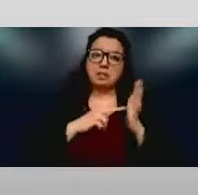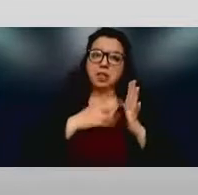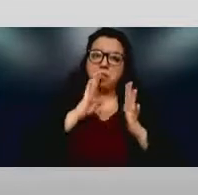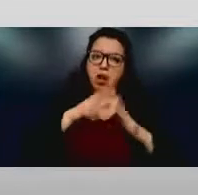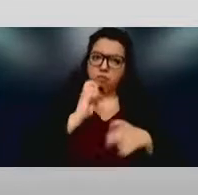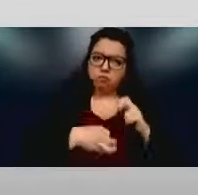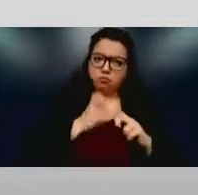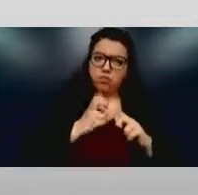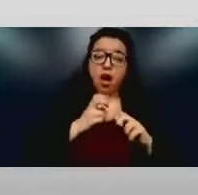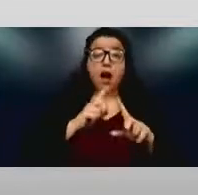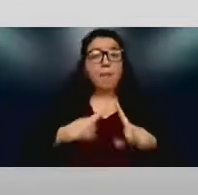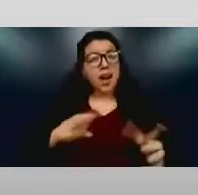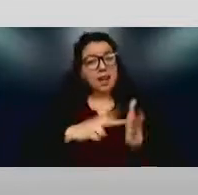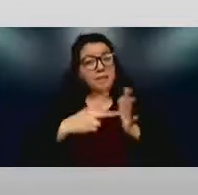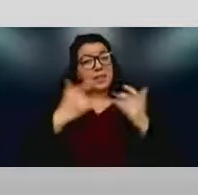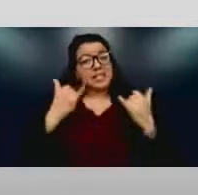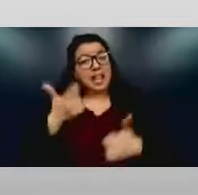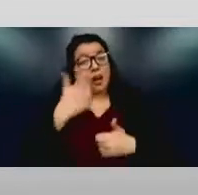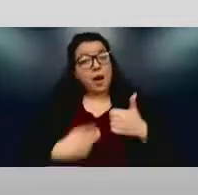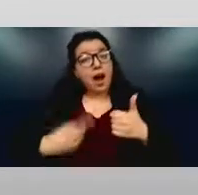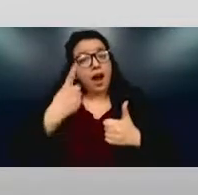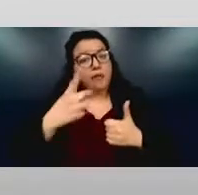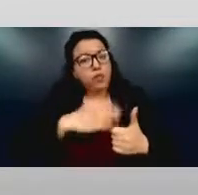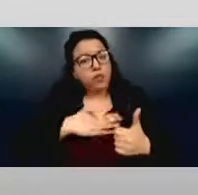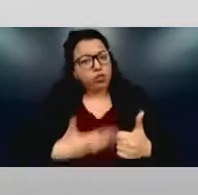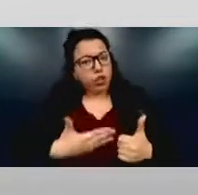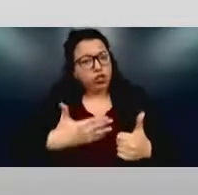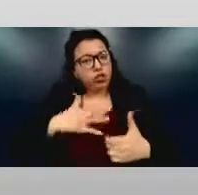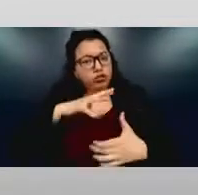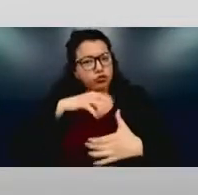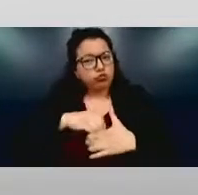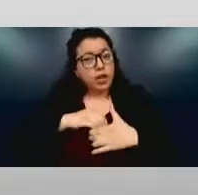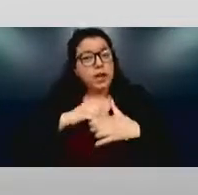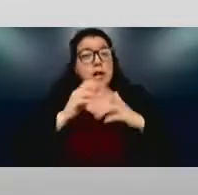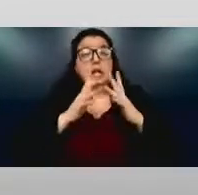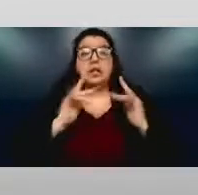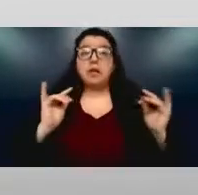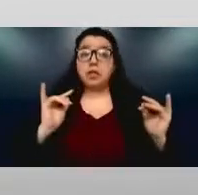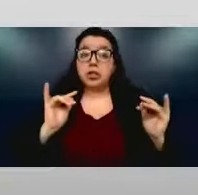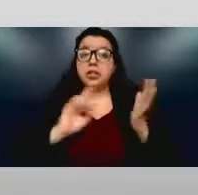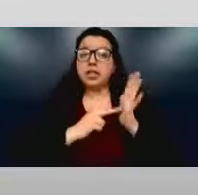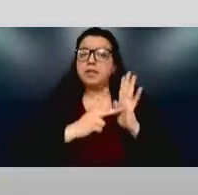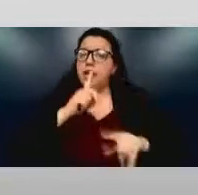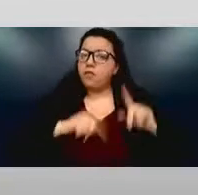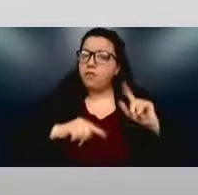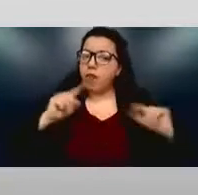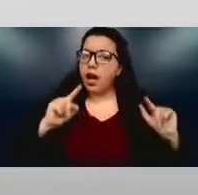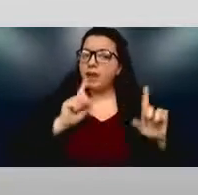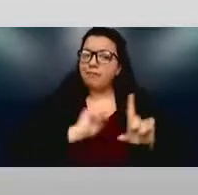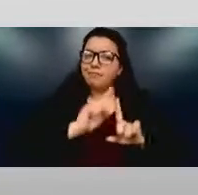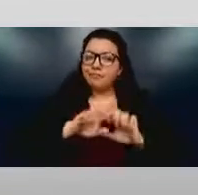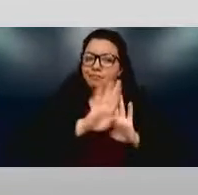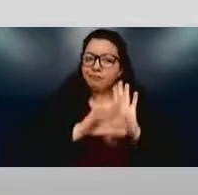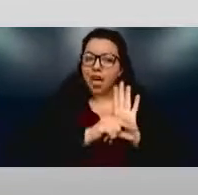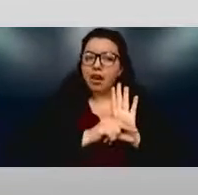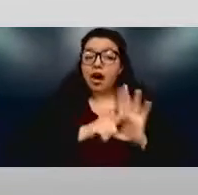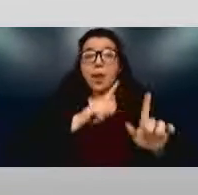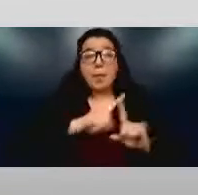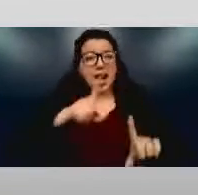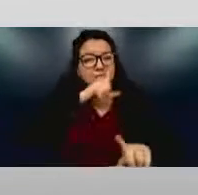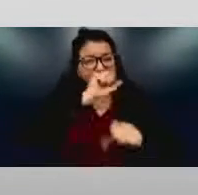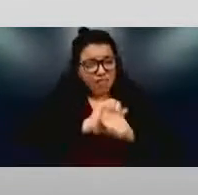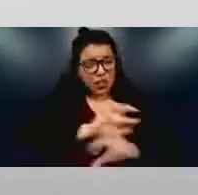diversity, meaning variety, difference, people with different backgrounds, people are not actually prepared to be inclusive.